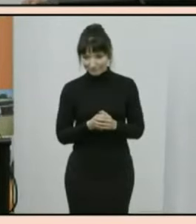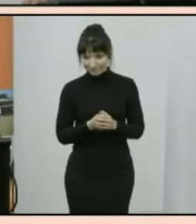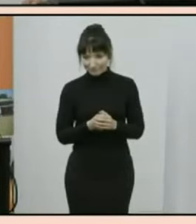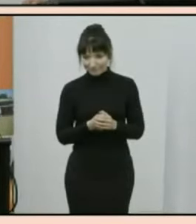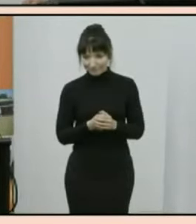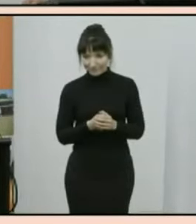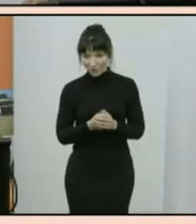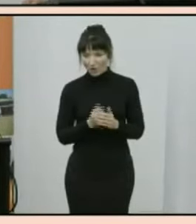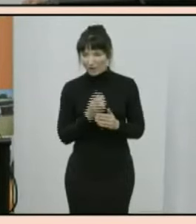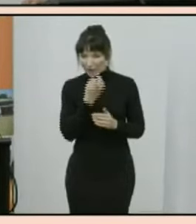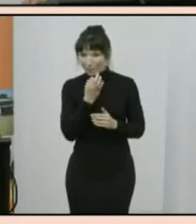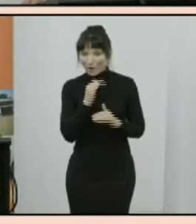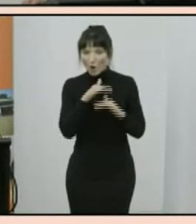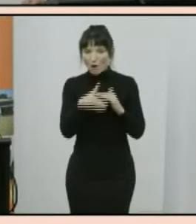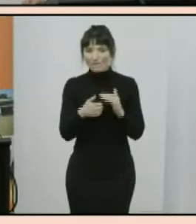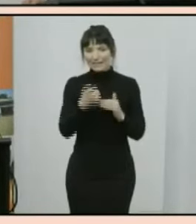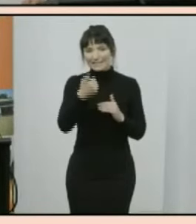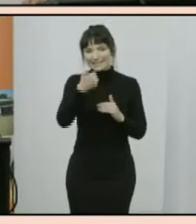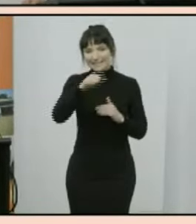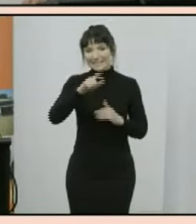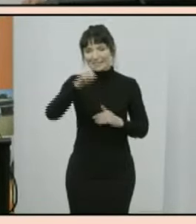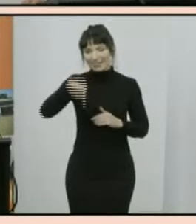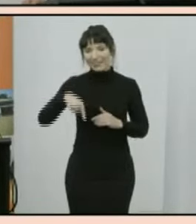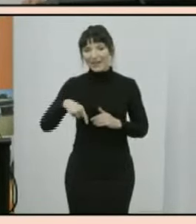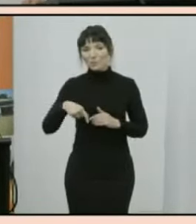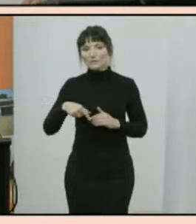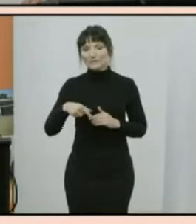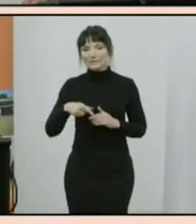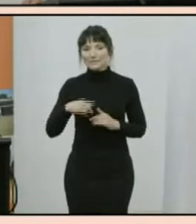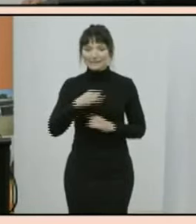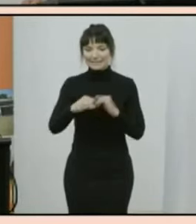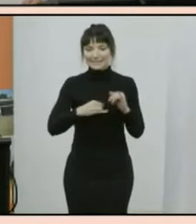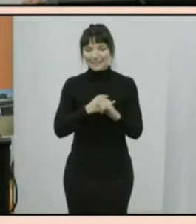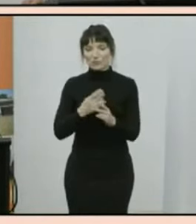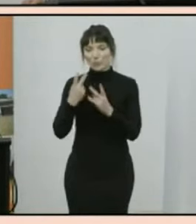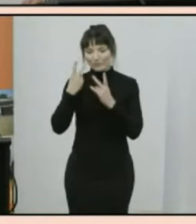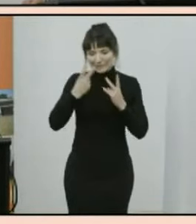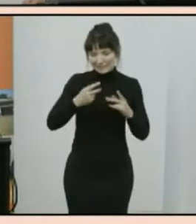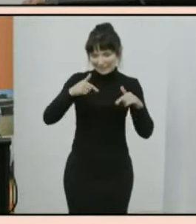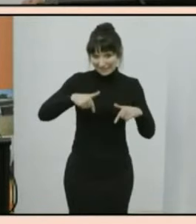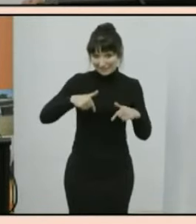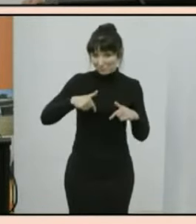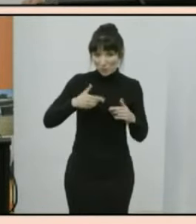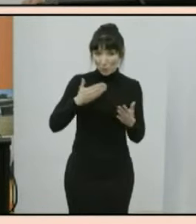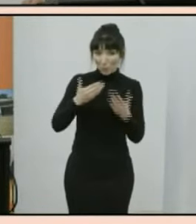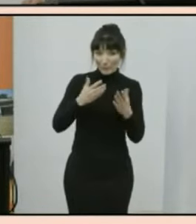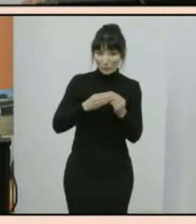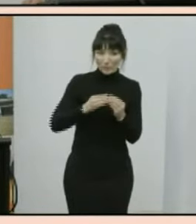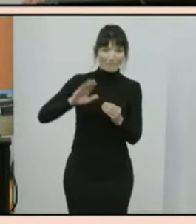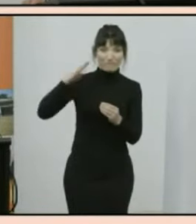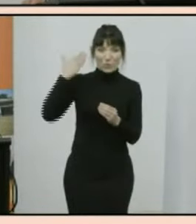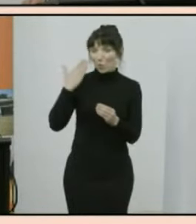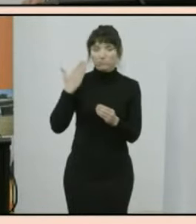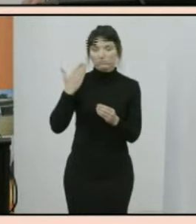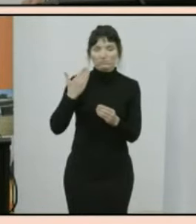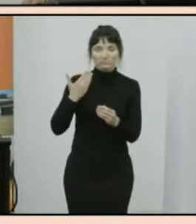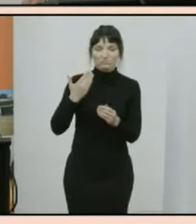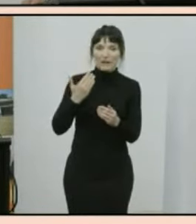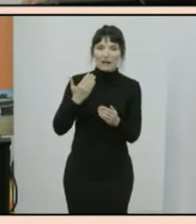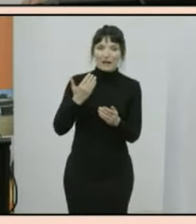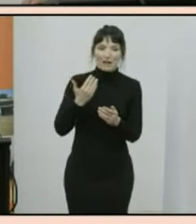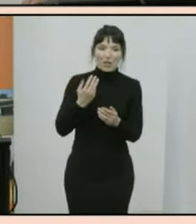were just over 60 000 international visitors during the census far less than the 300 000 we counted